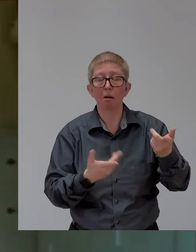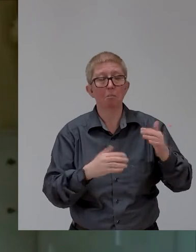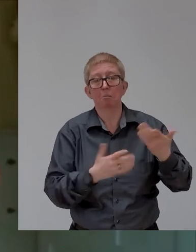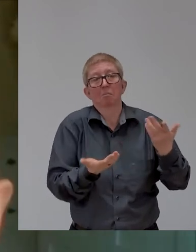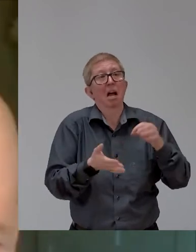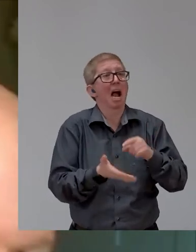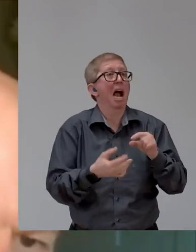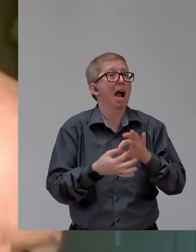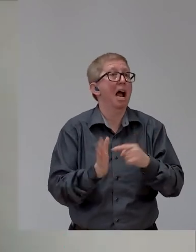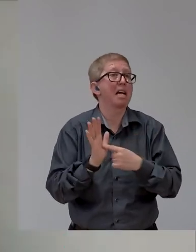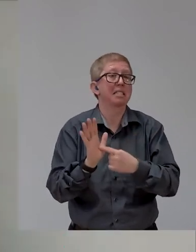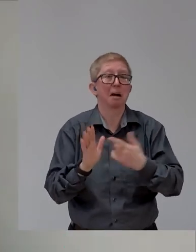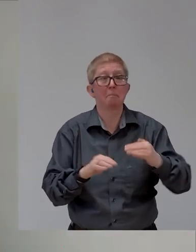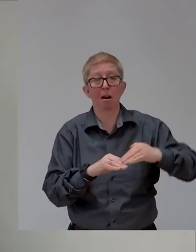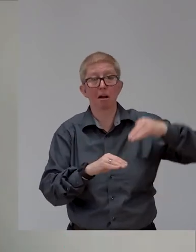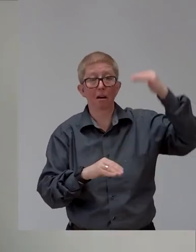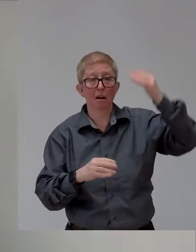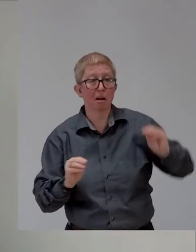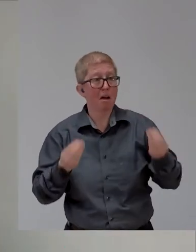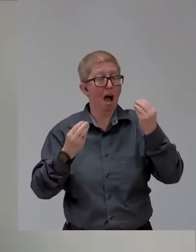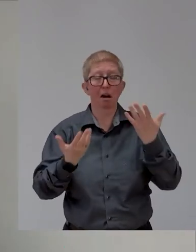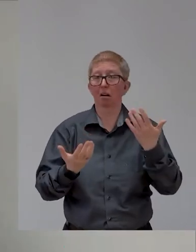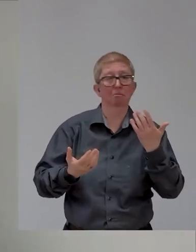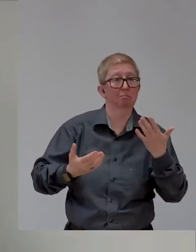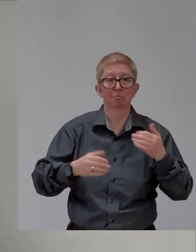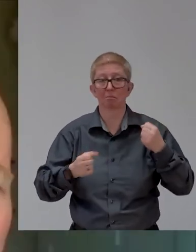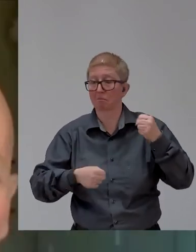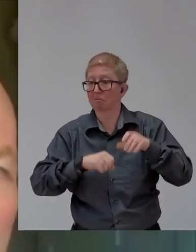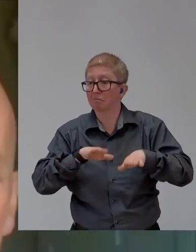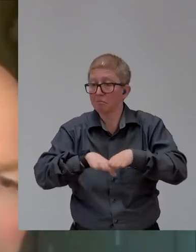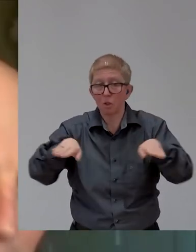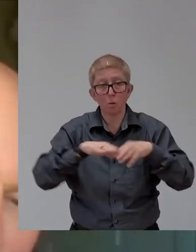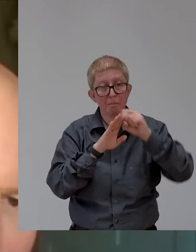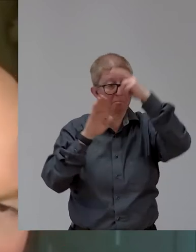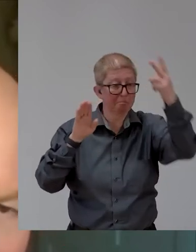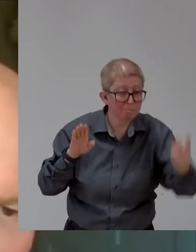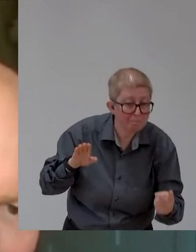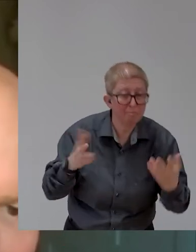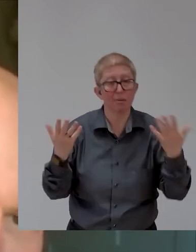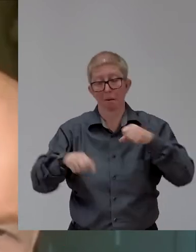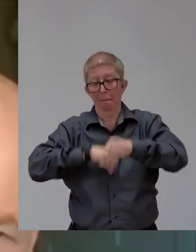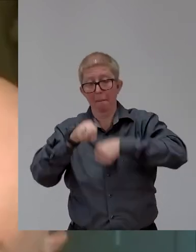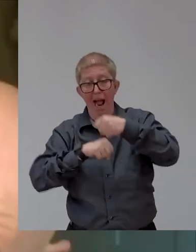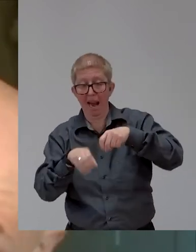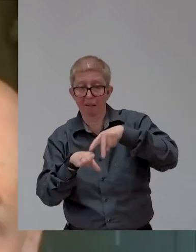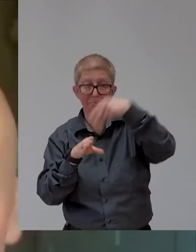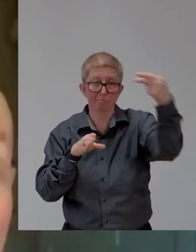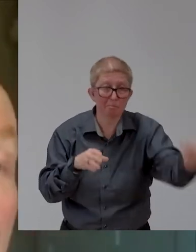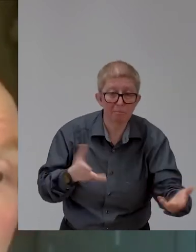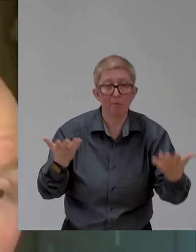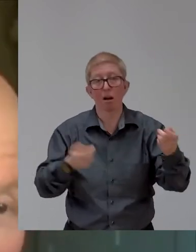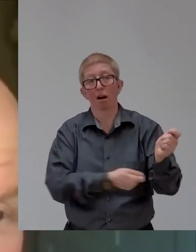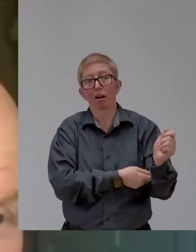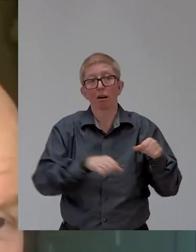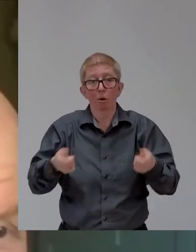or, you know, coming off bike. Yeah. Coming off your bike or riding a horse or whatever you're doing, something crazy, rugby, rugby climbing